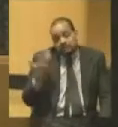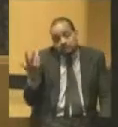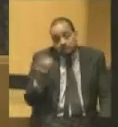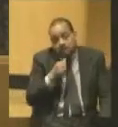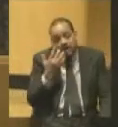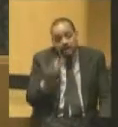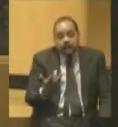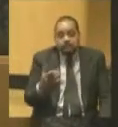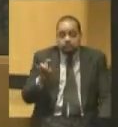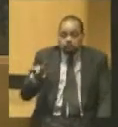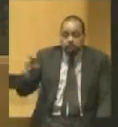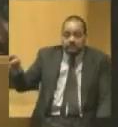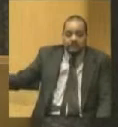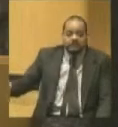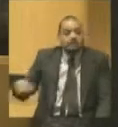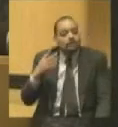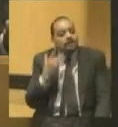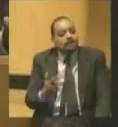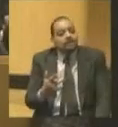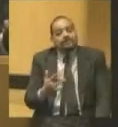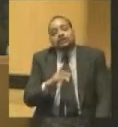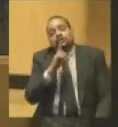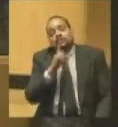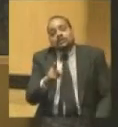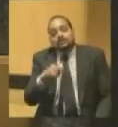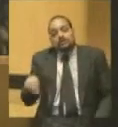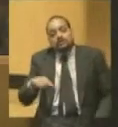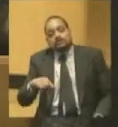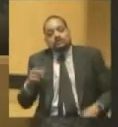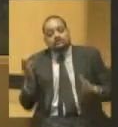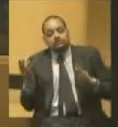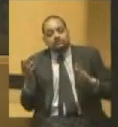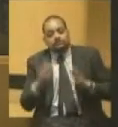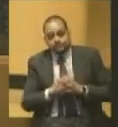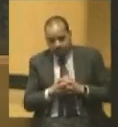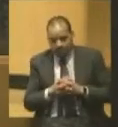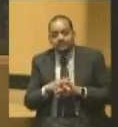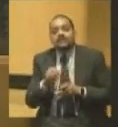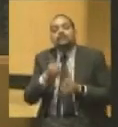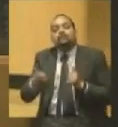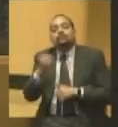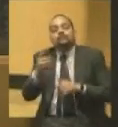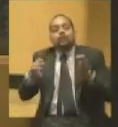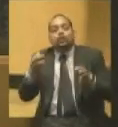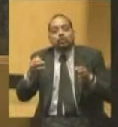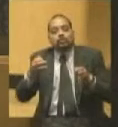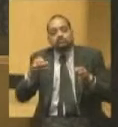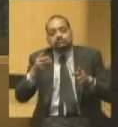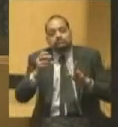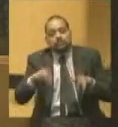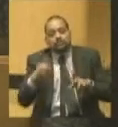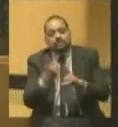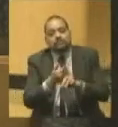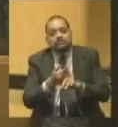Because, well, true to expectation, true to the expectations of a Supreme Court justice, he